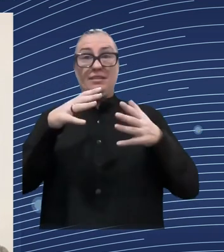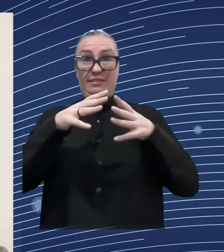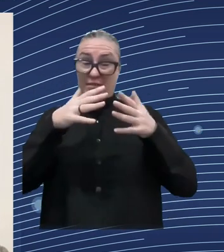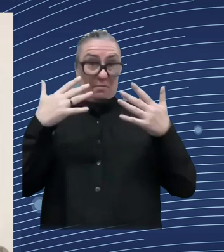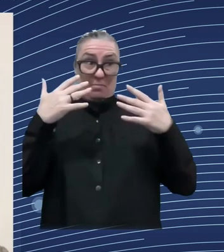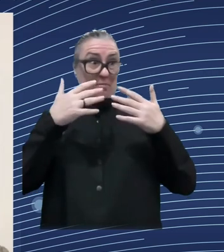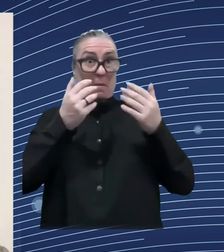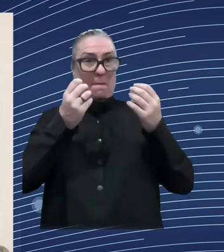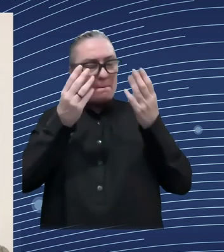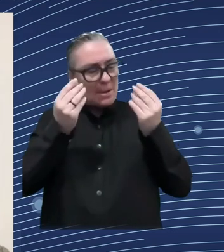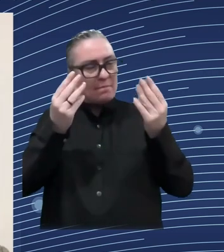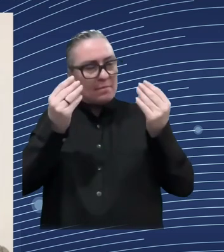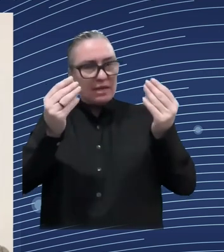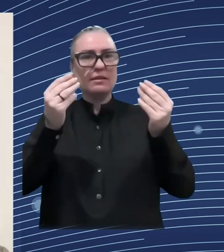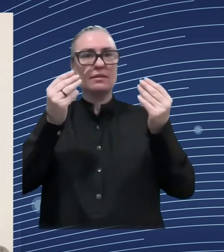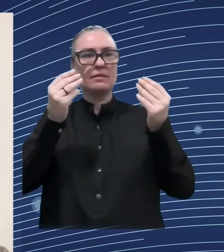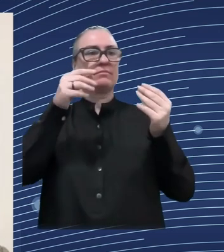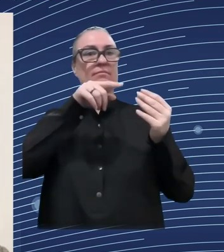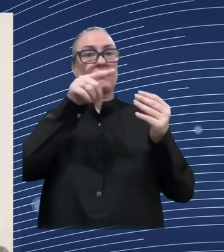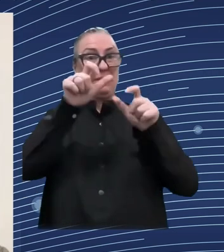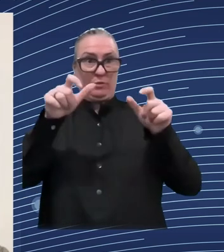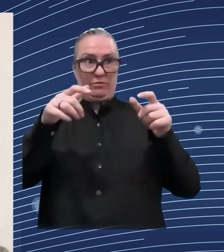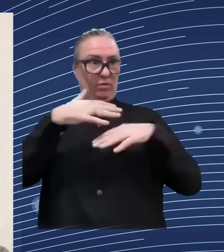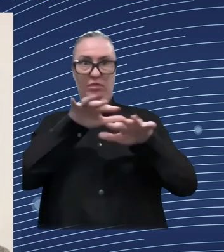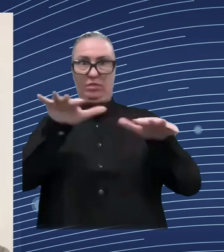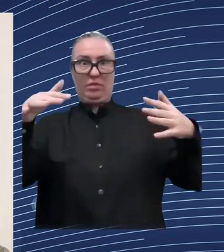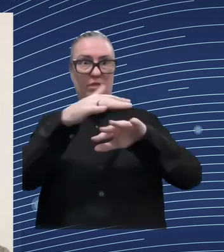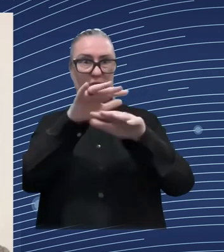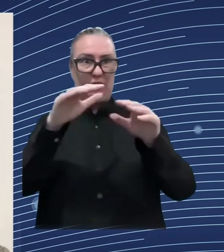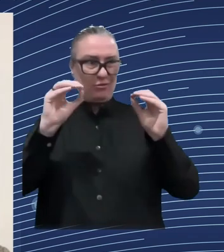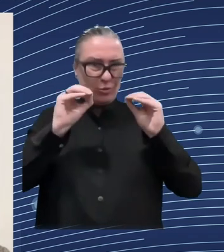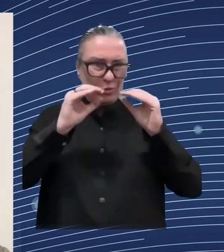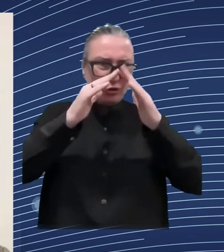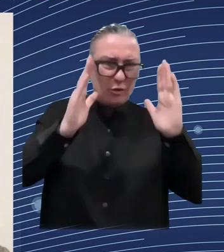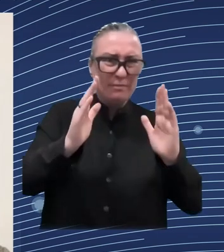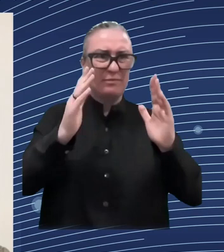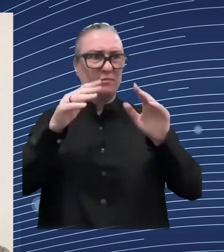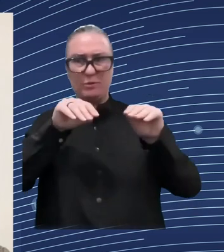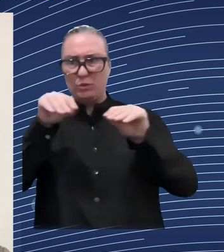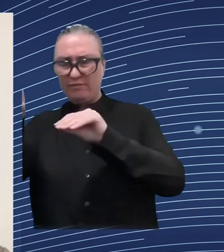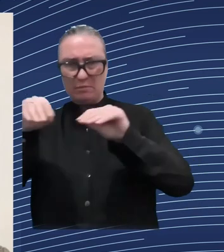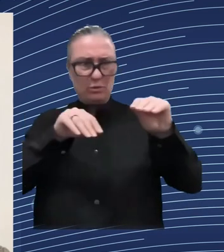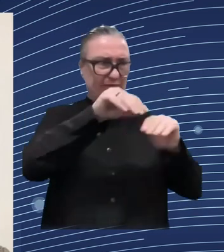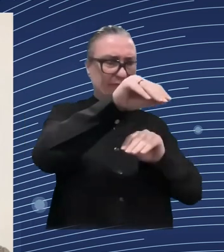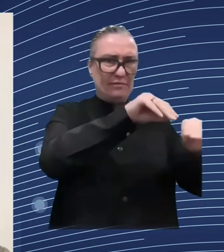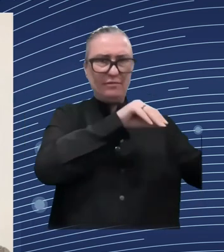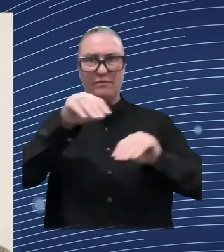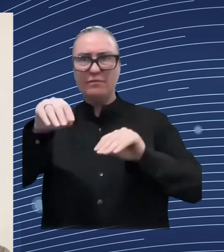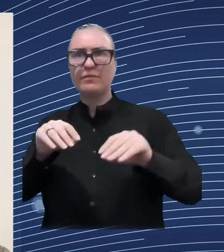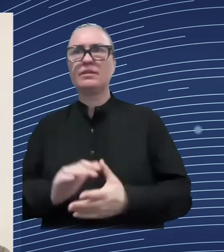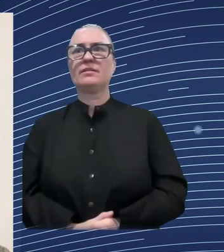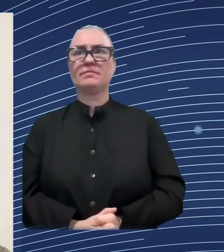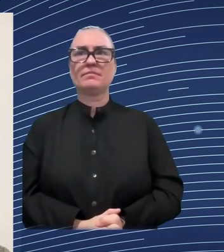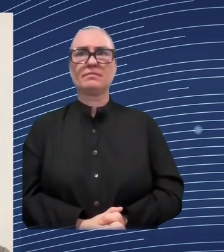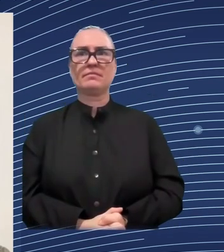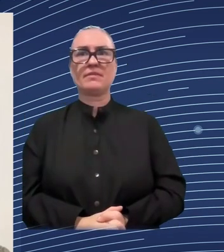and of course um something like one and a half million people of working age who've been uh mobilized as part of the war